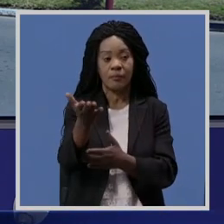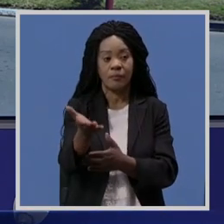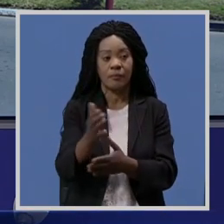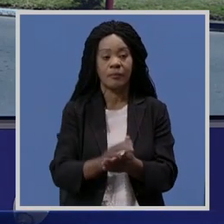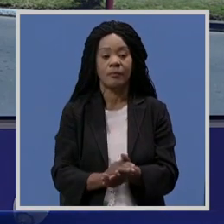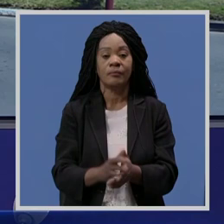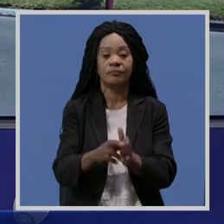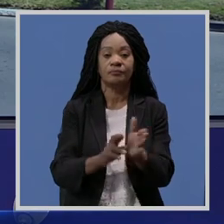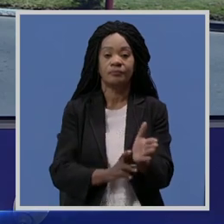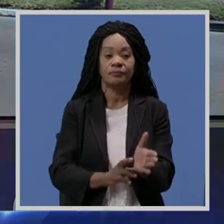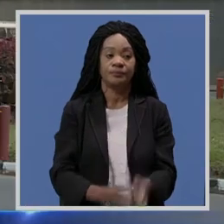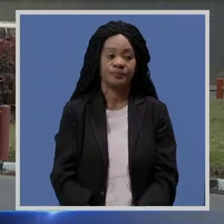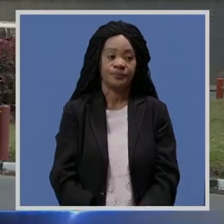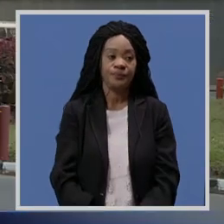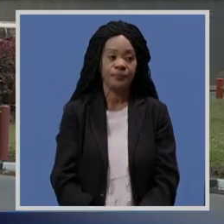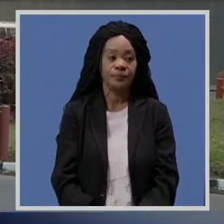reports.